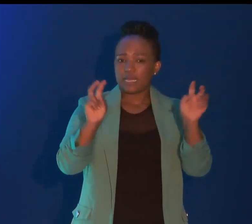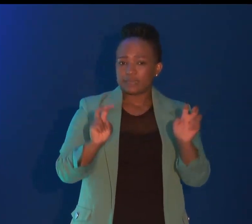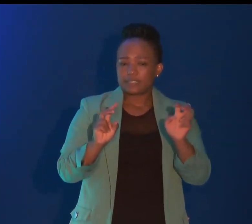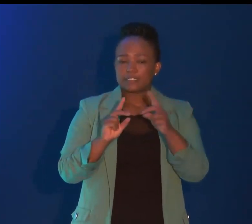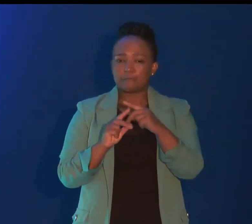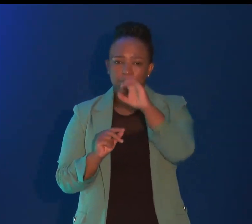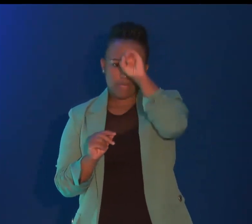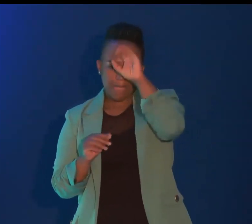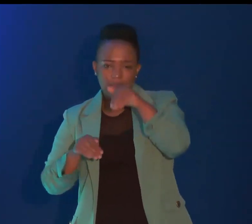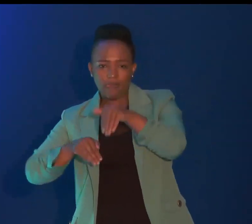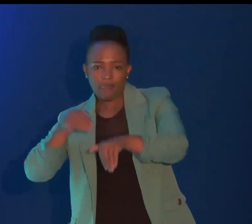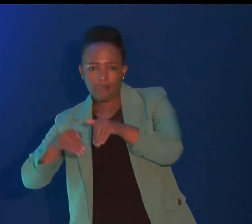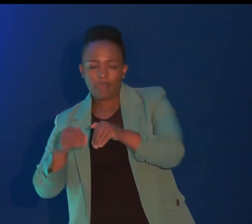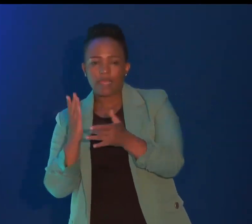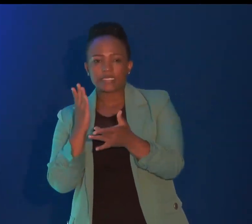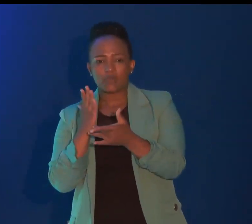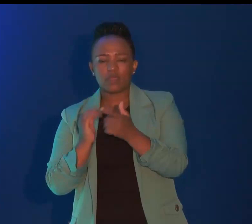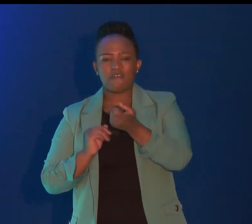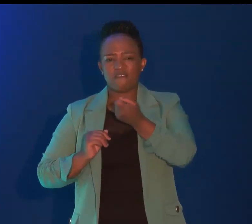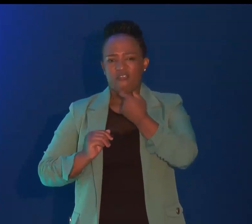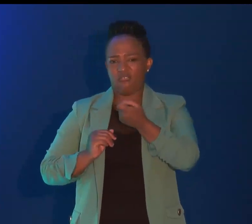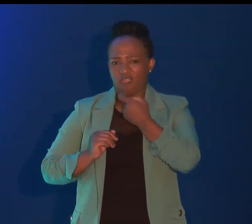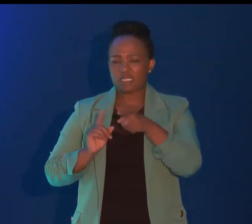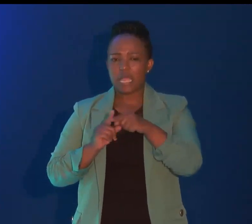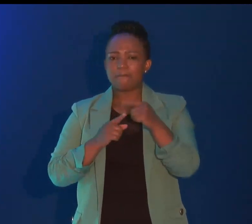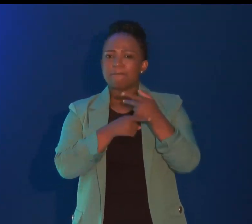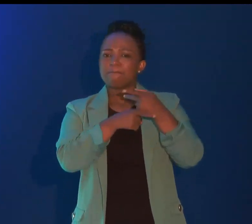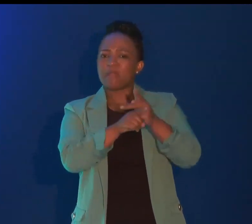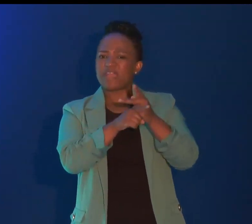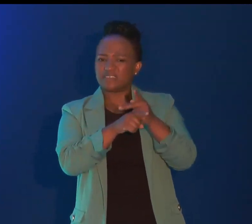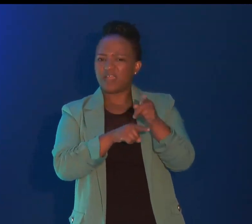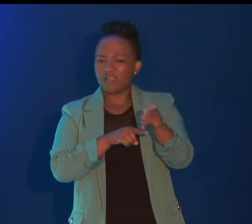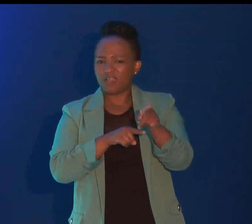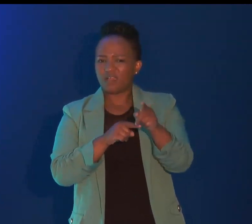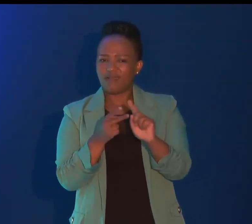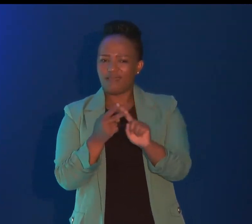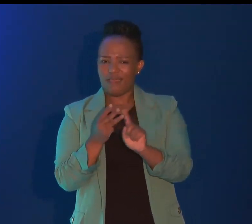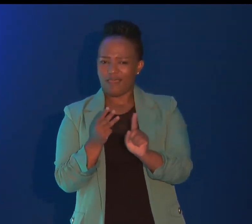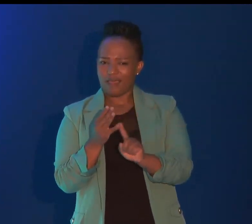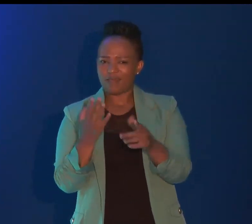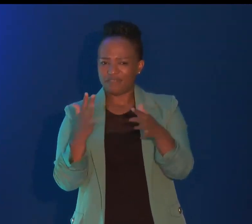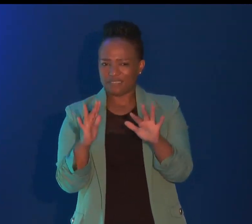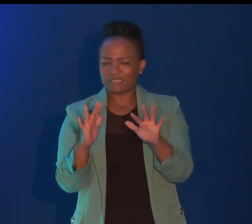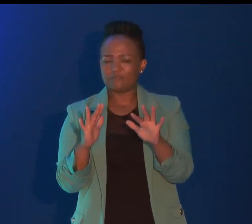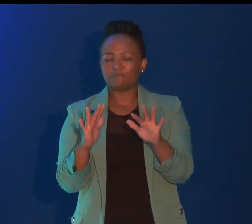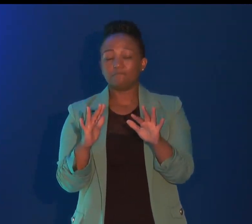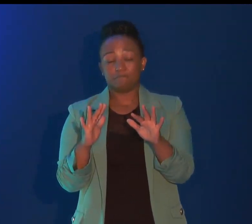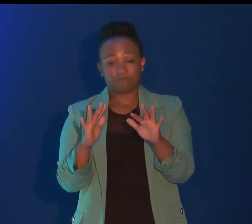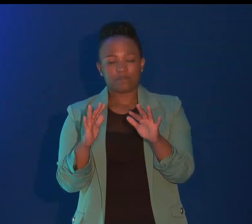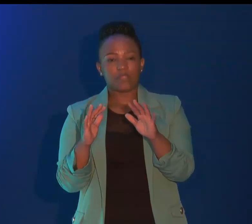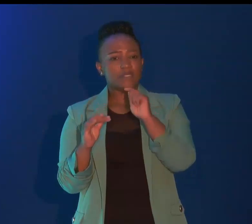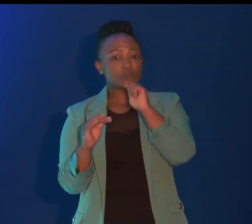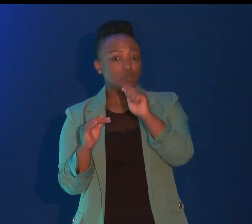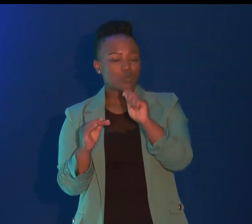the digital economy, pharmaceuticals and manufacturing. This work has not been without its challenges.